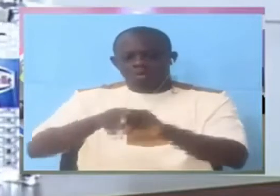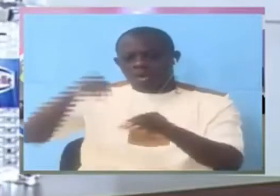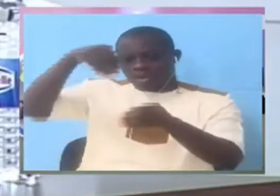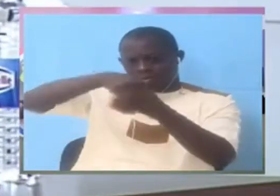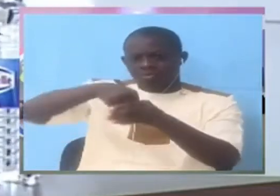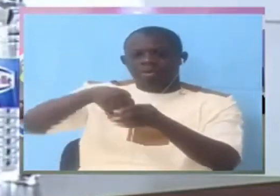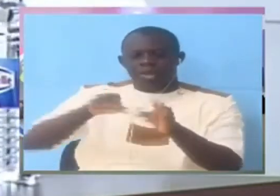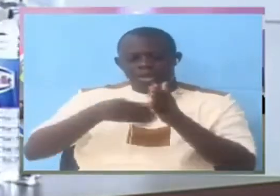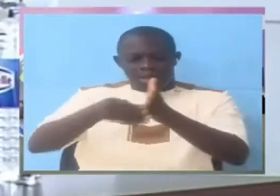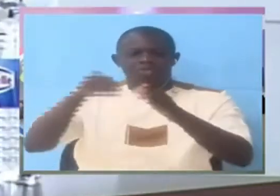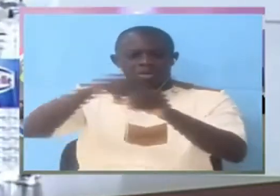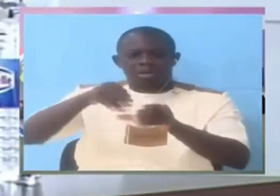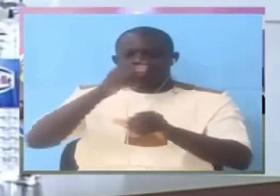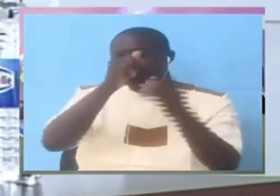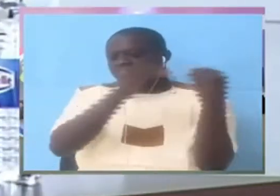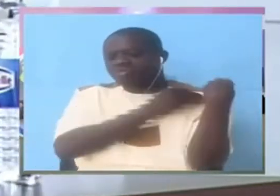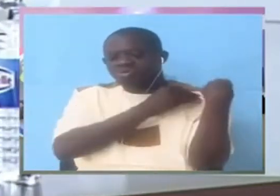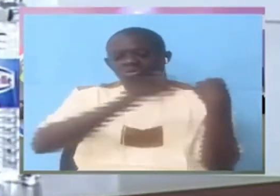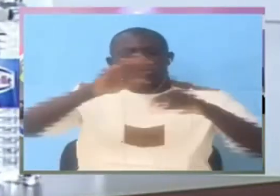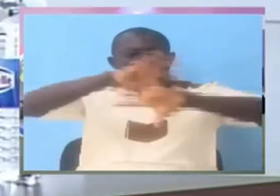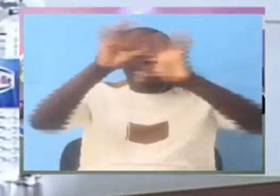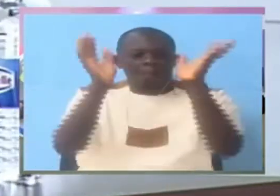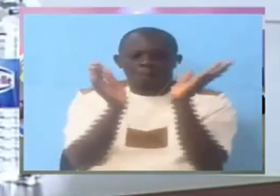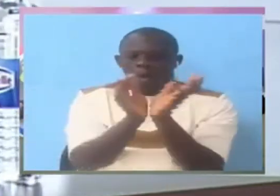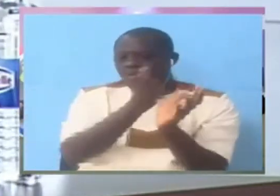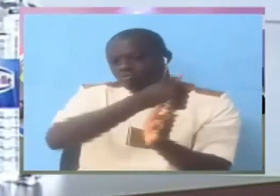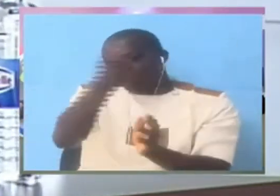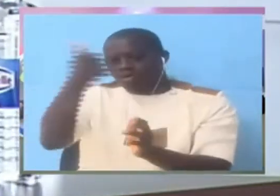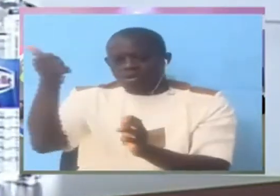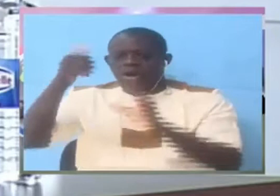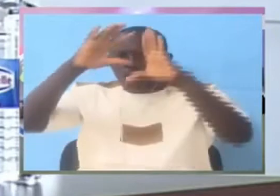is responsible for all other units. Okay.